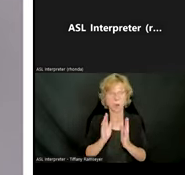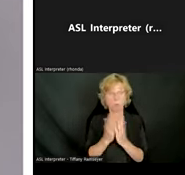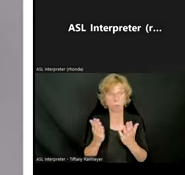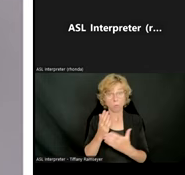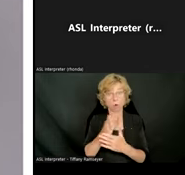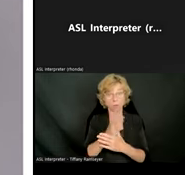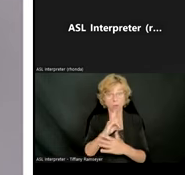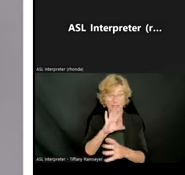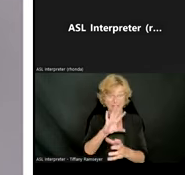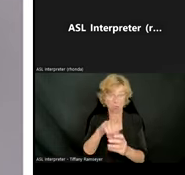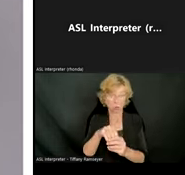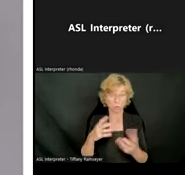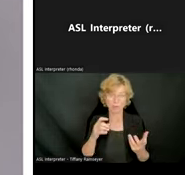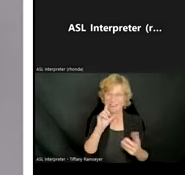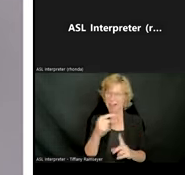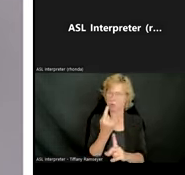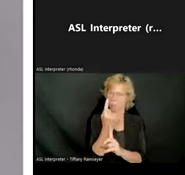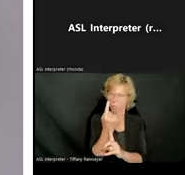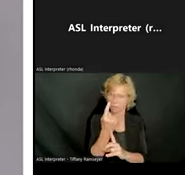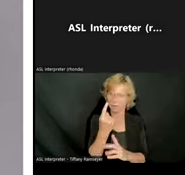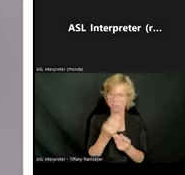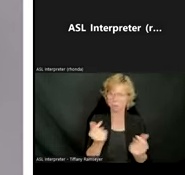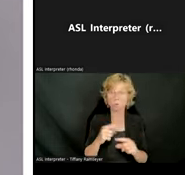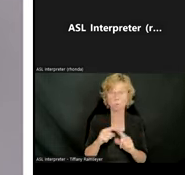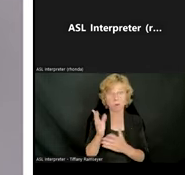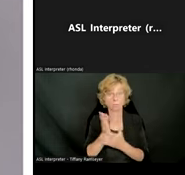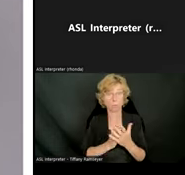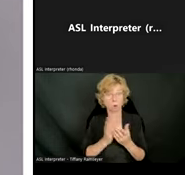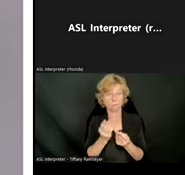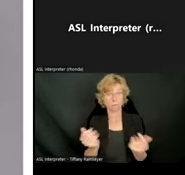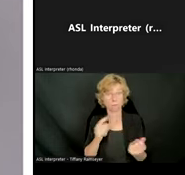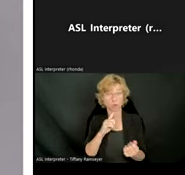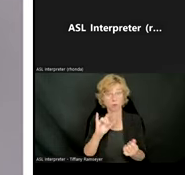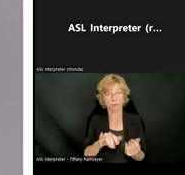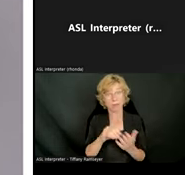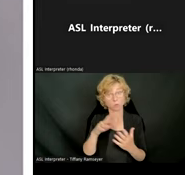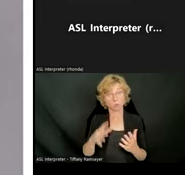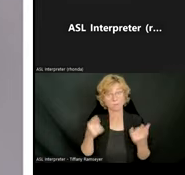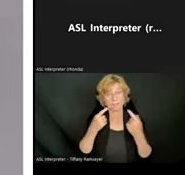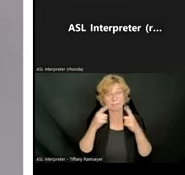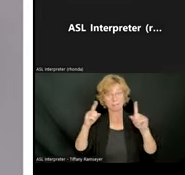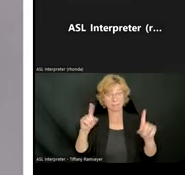not the only solution, but it's a piece of that solution to making sure we have student success in the classroom.